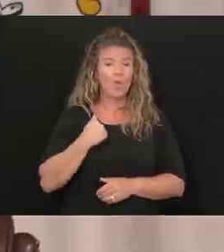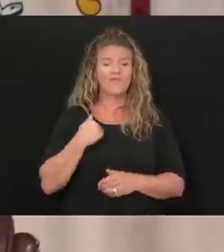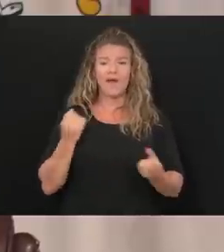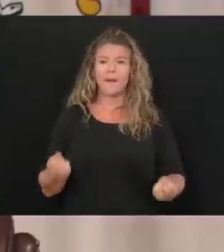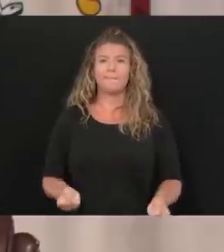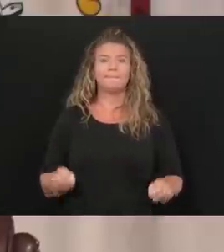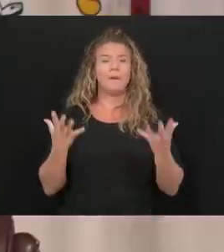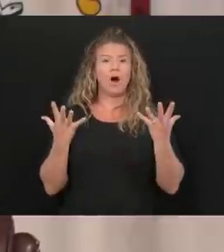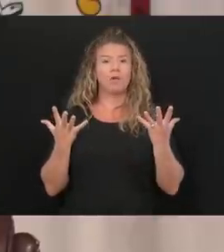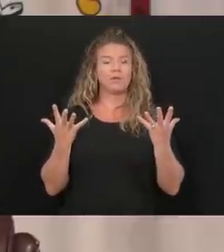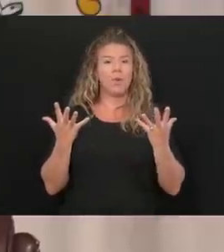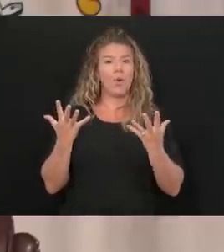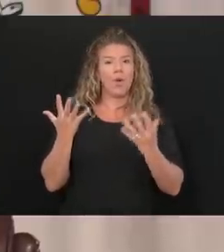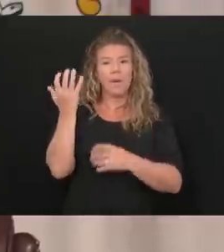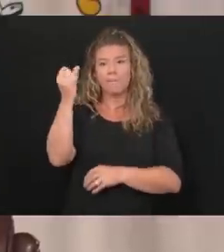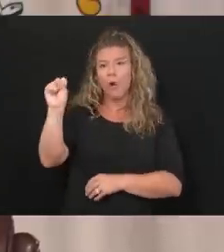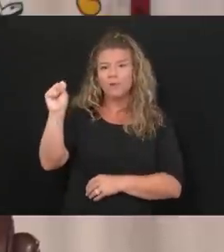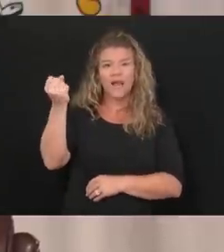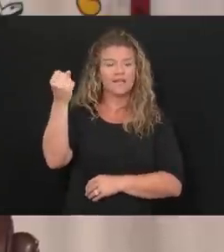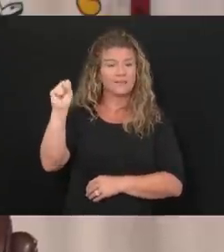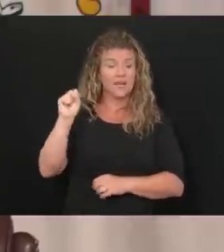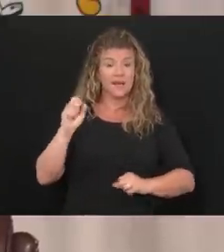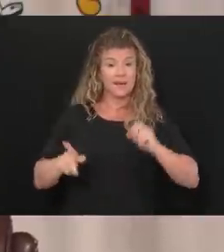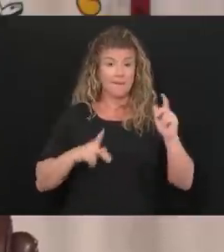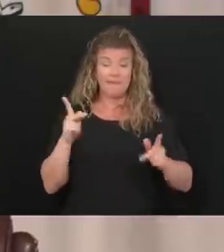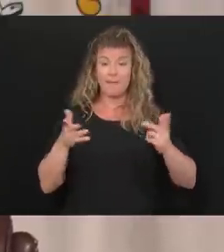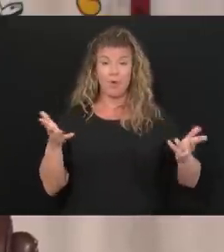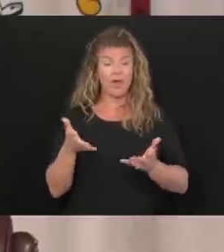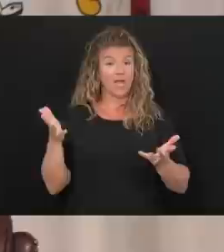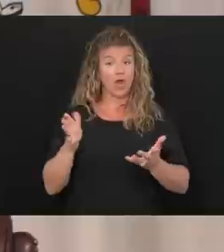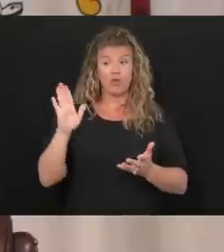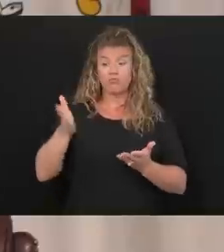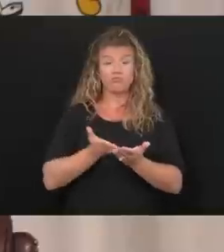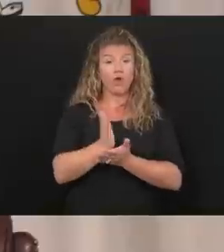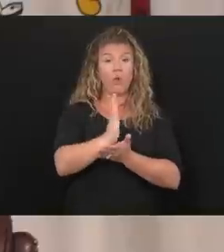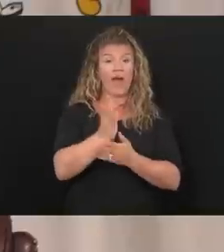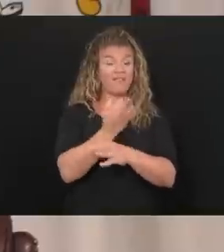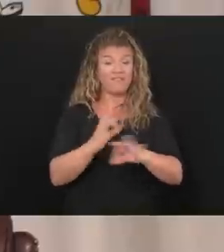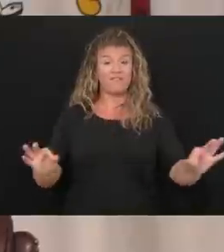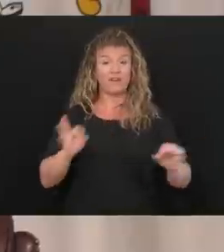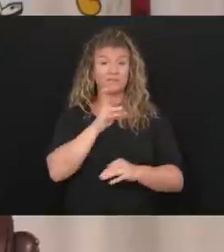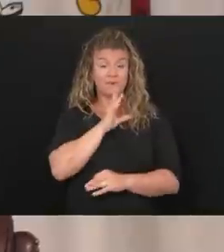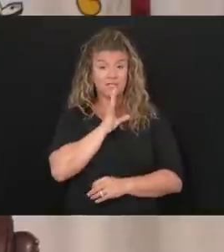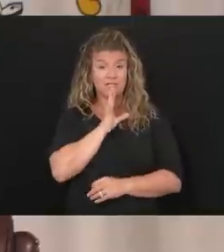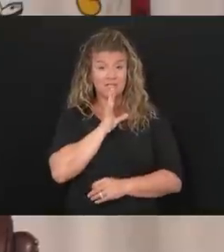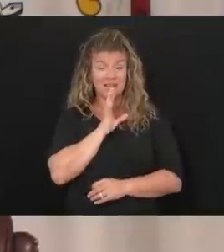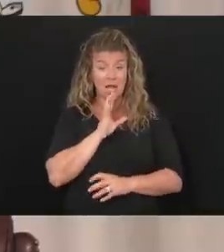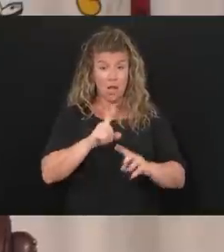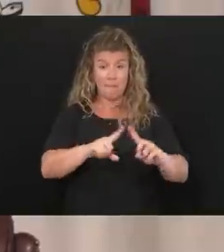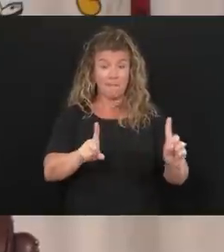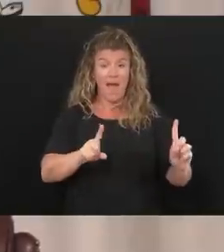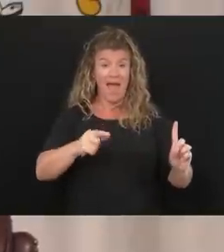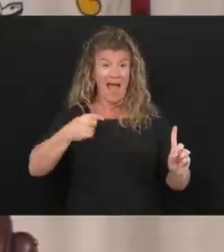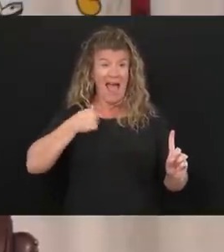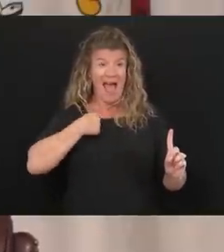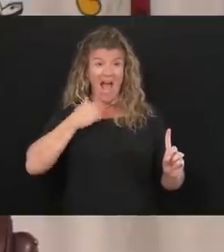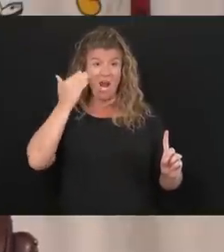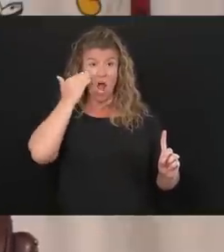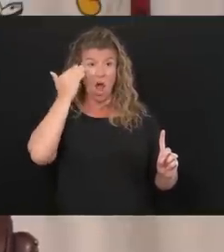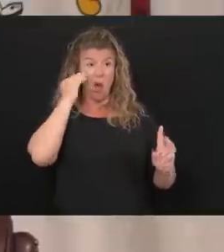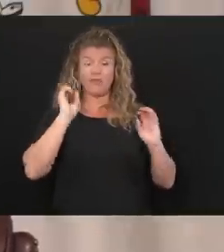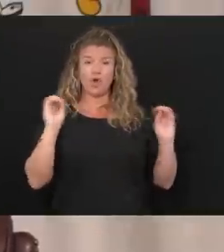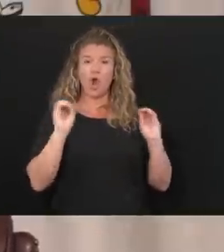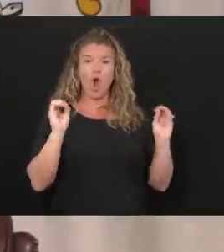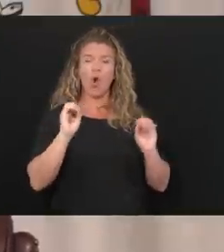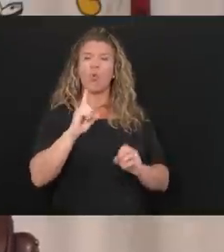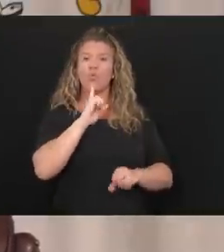protests and people exercising the right of free speech, but I know of no violence. I